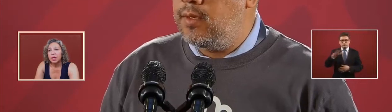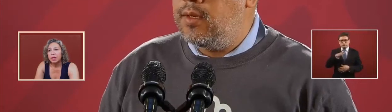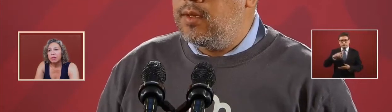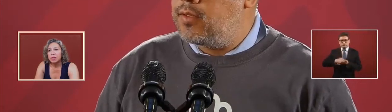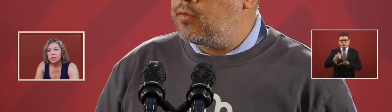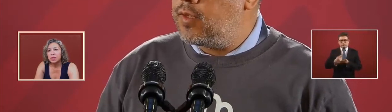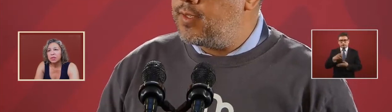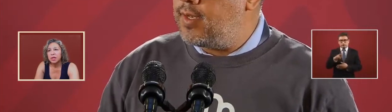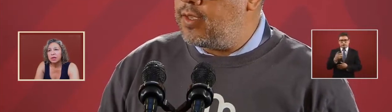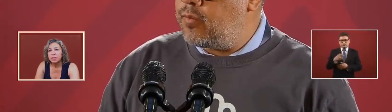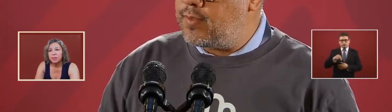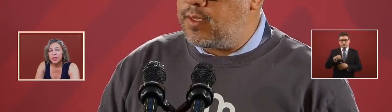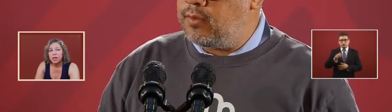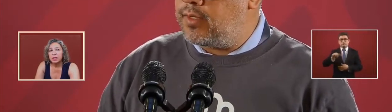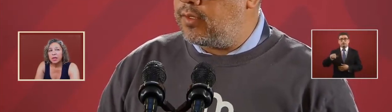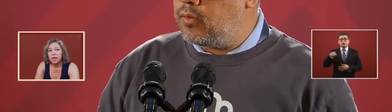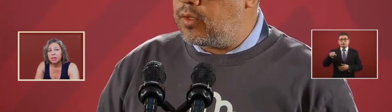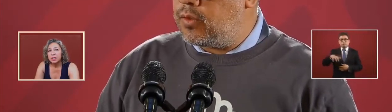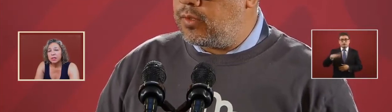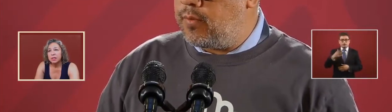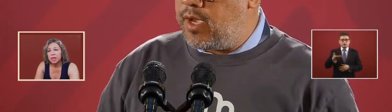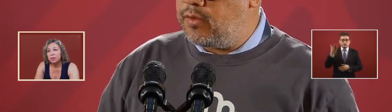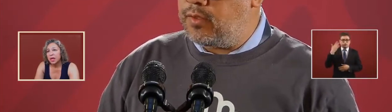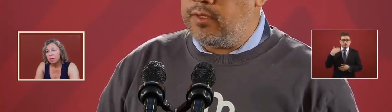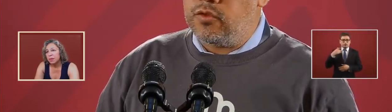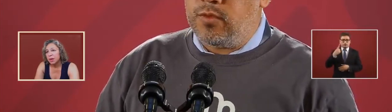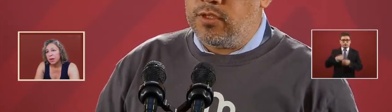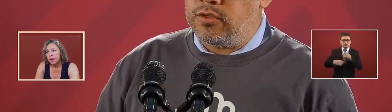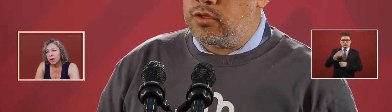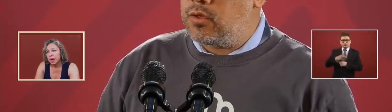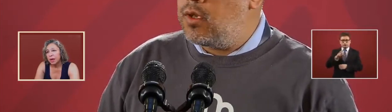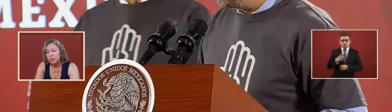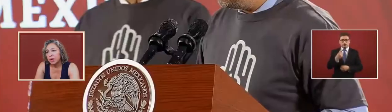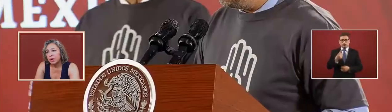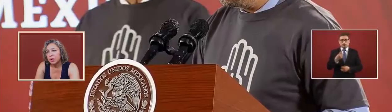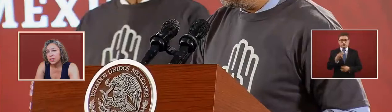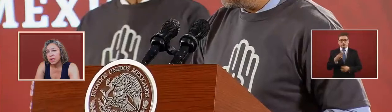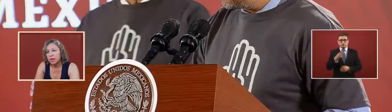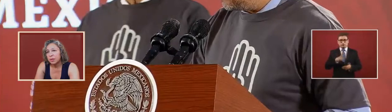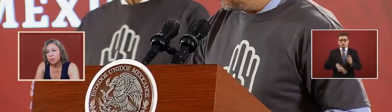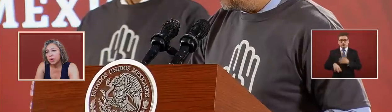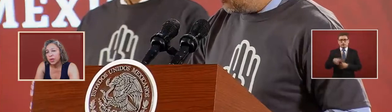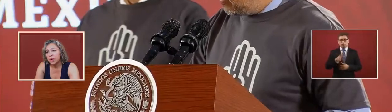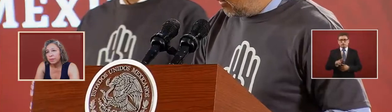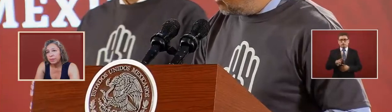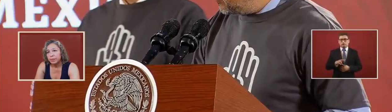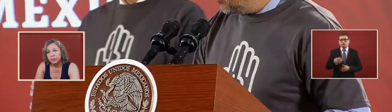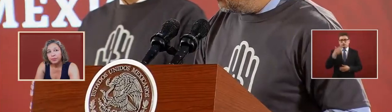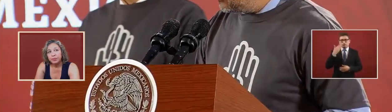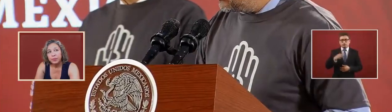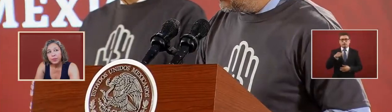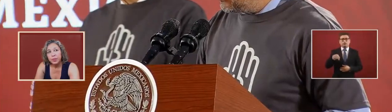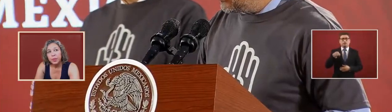and that was done as that we had a request that had been put in